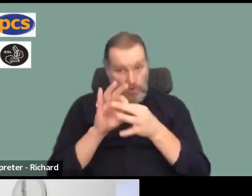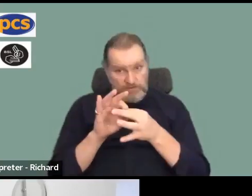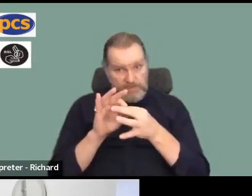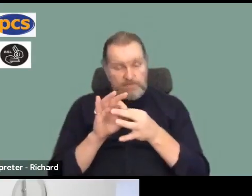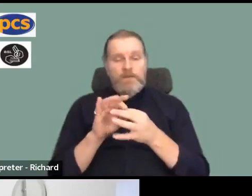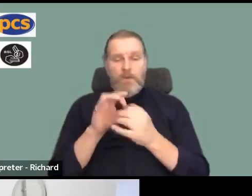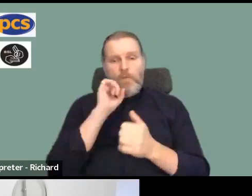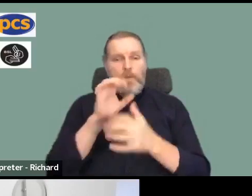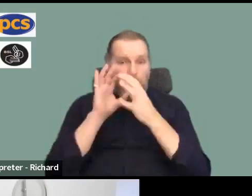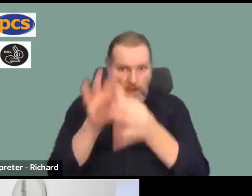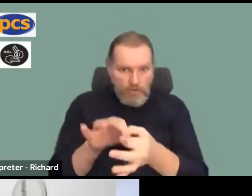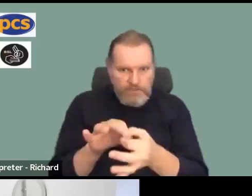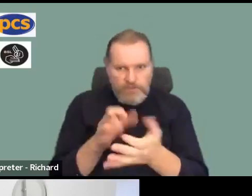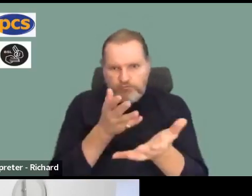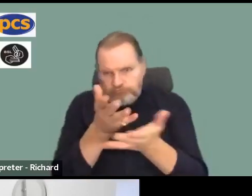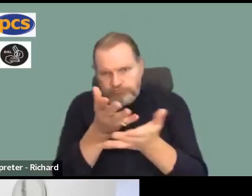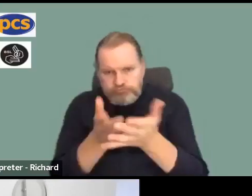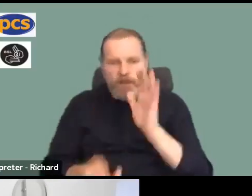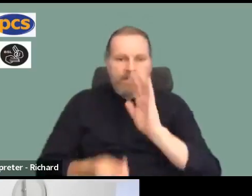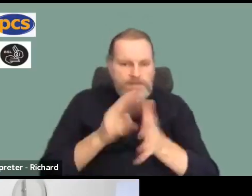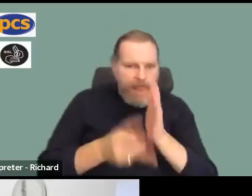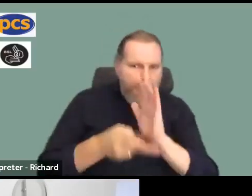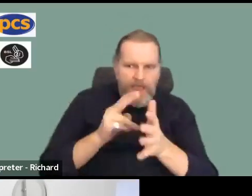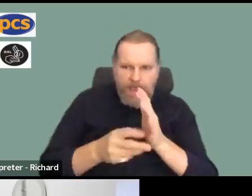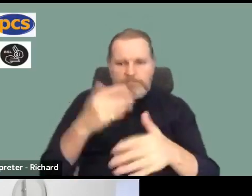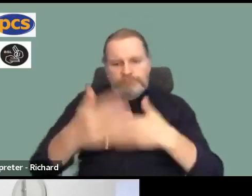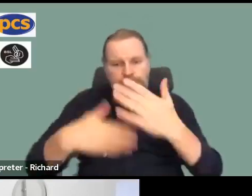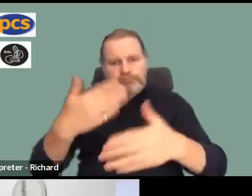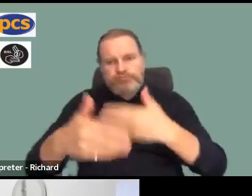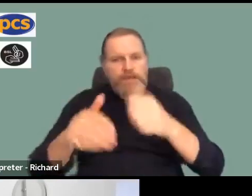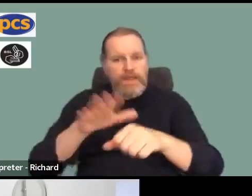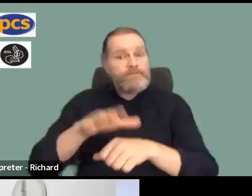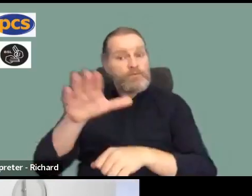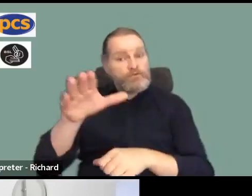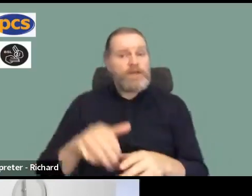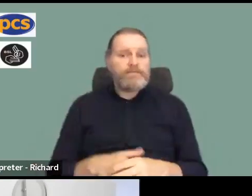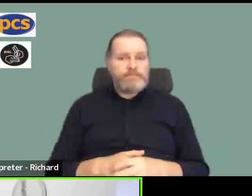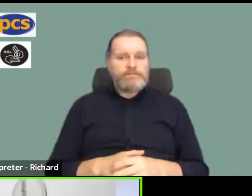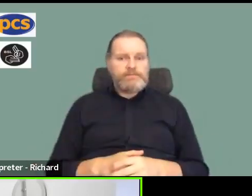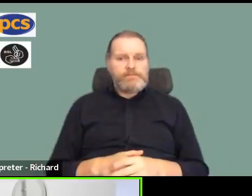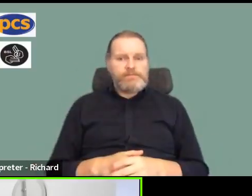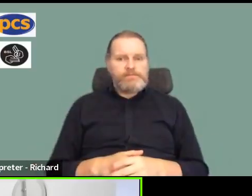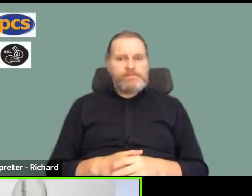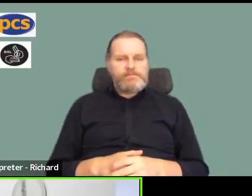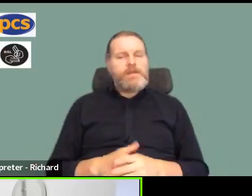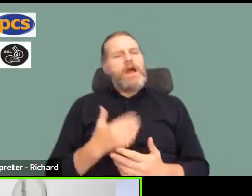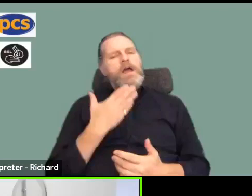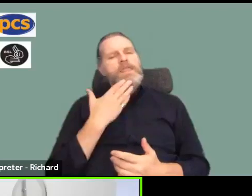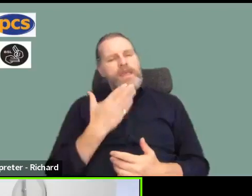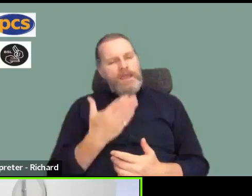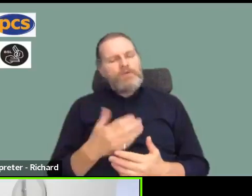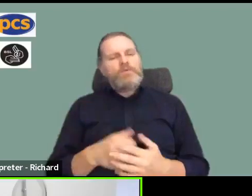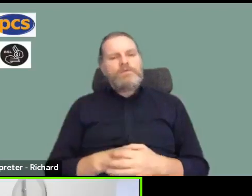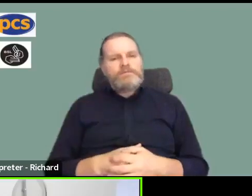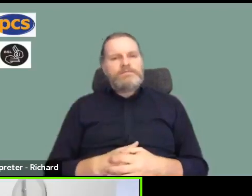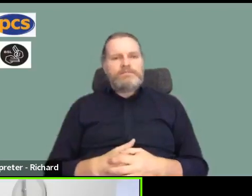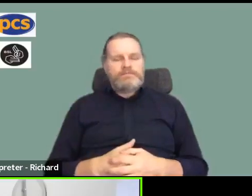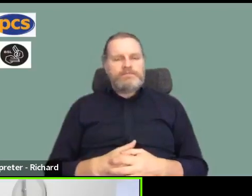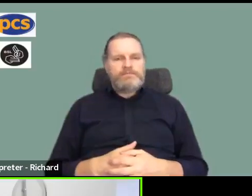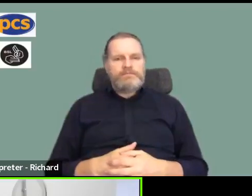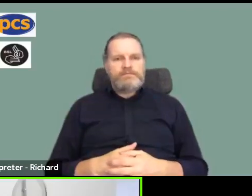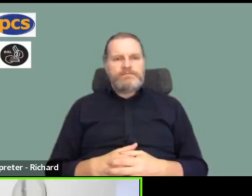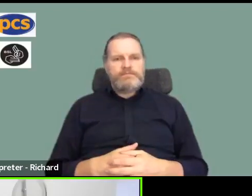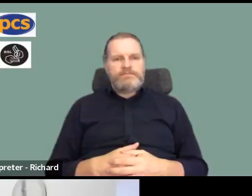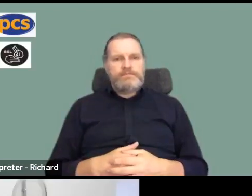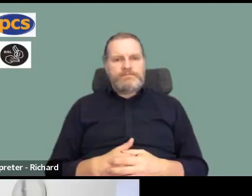contact you after this call tonight to run through that in more practical detail. OK, thanks so much, Mark. OK, so